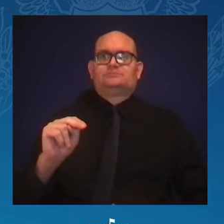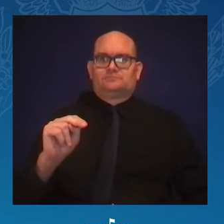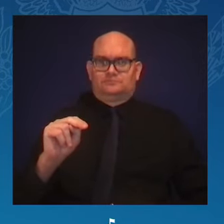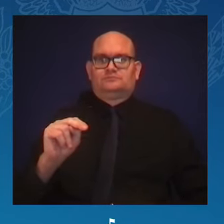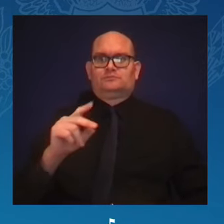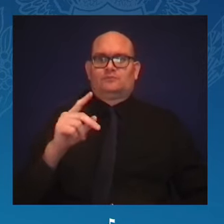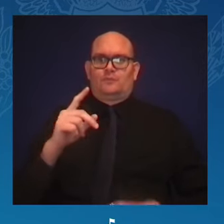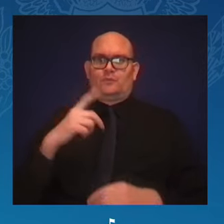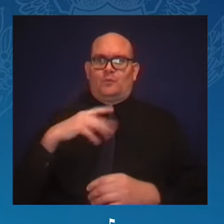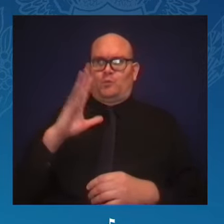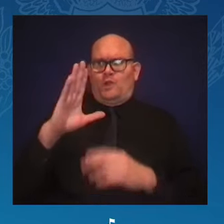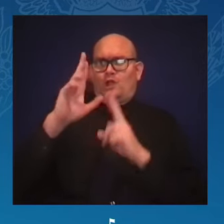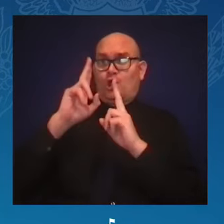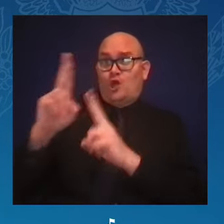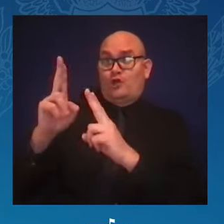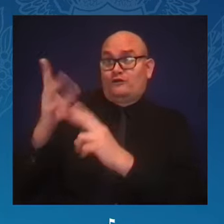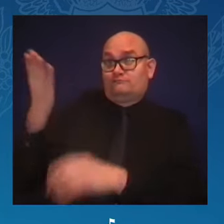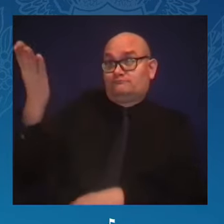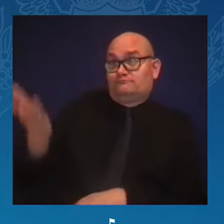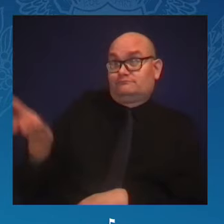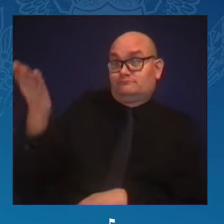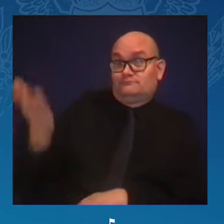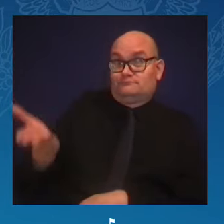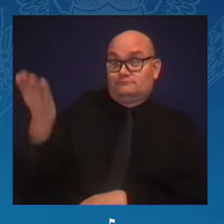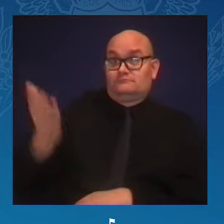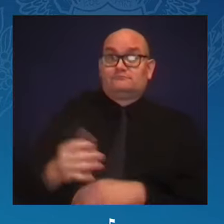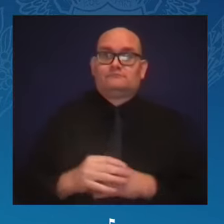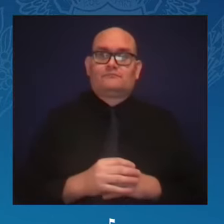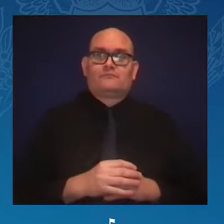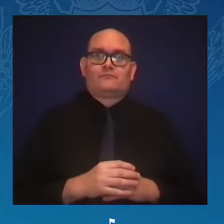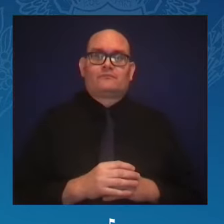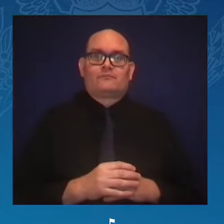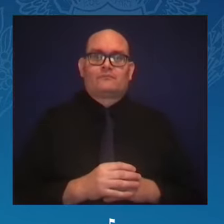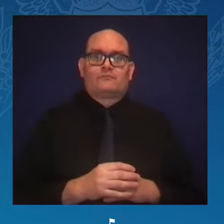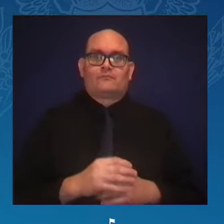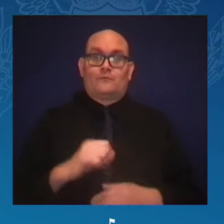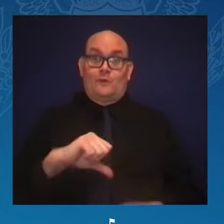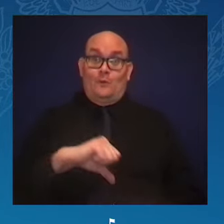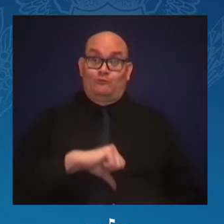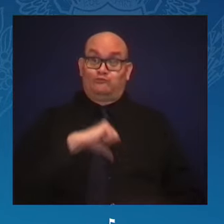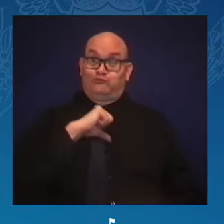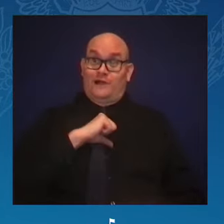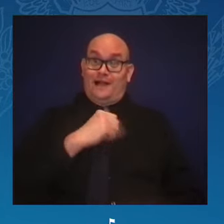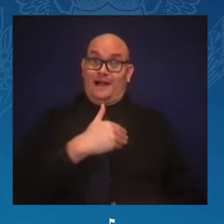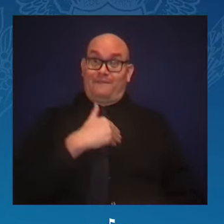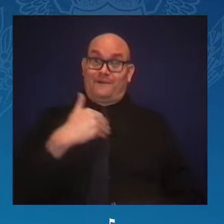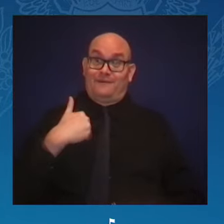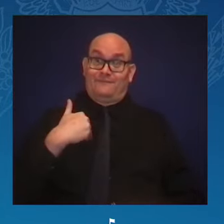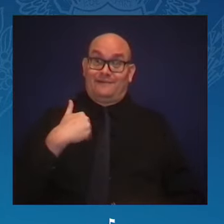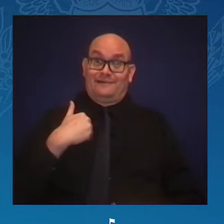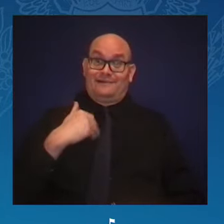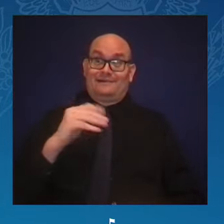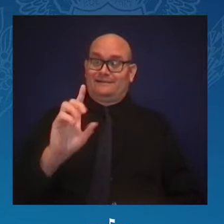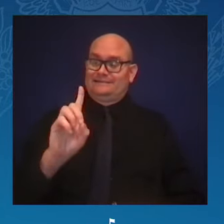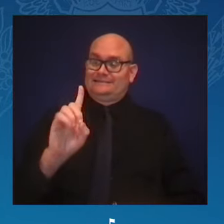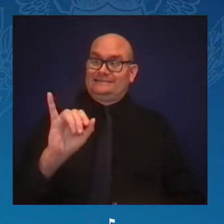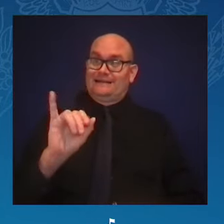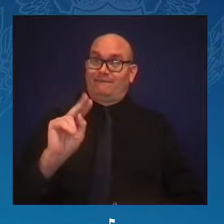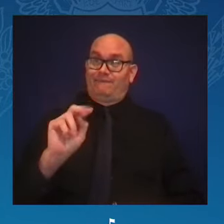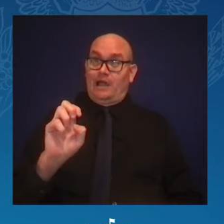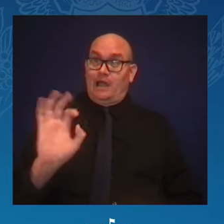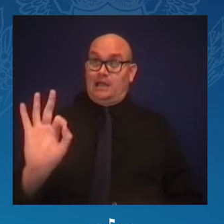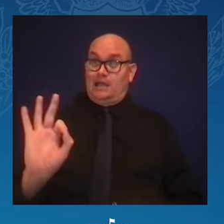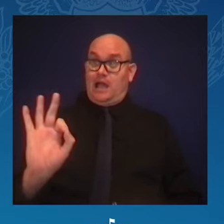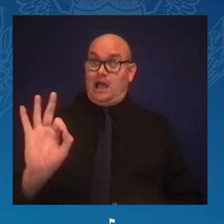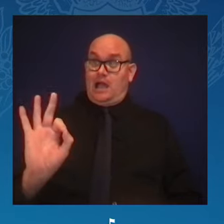So, as a proud member of the divine nine through Alpha Kappa Alpha Sorority Incorporated, when I look out at all of you,